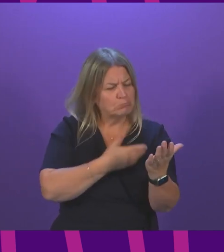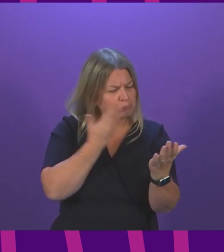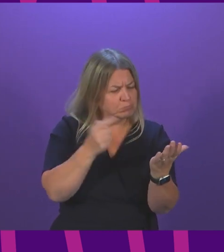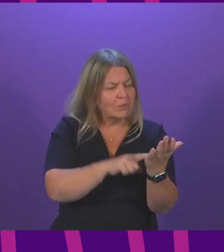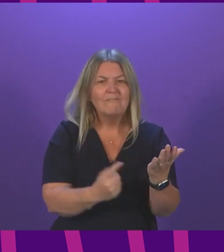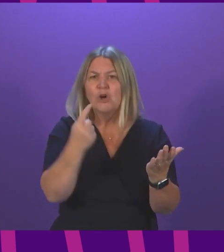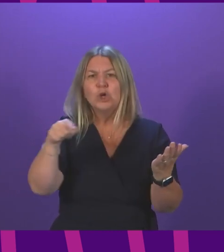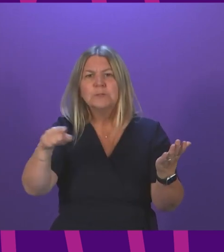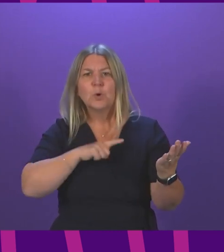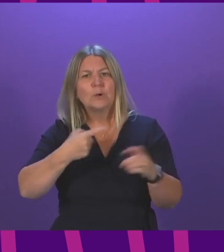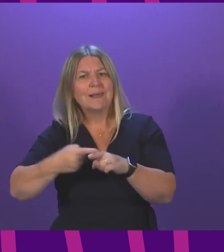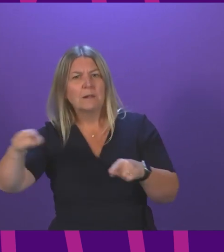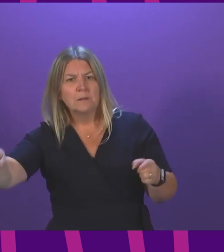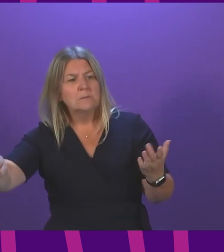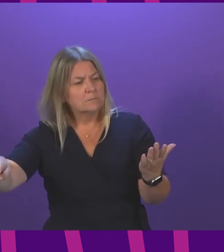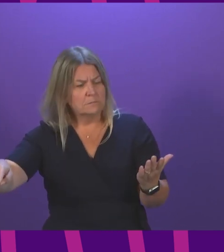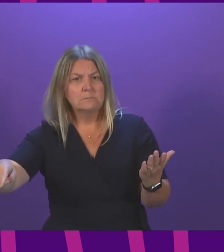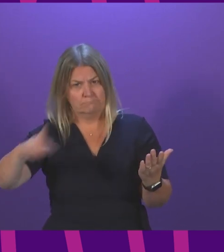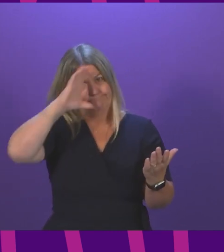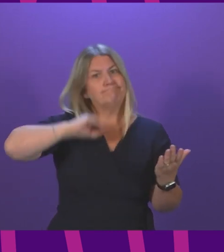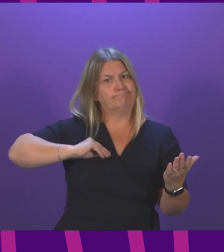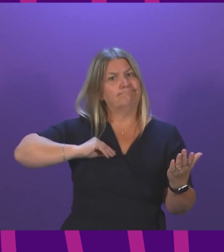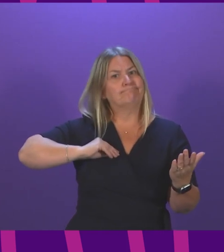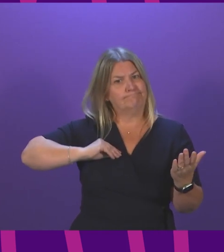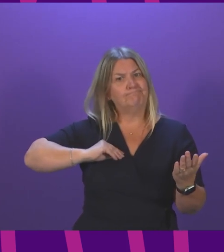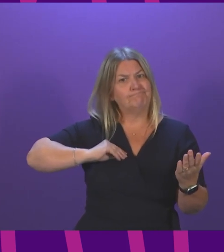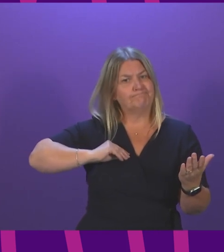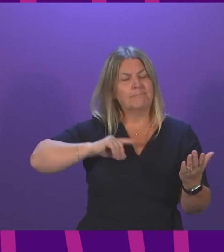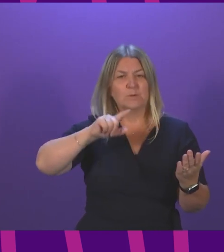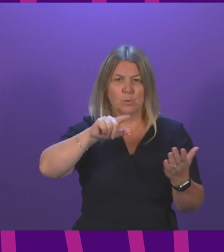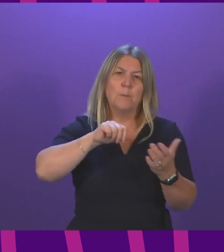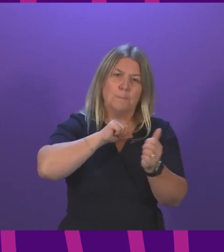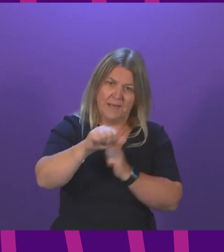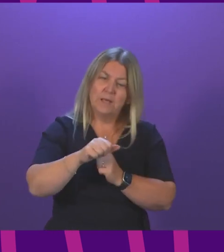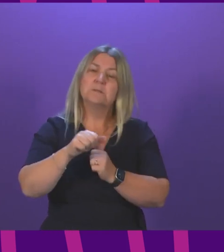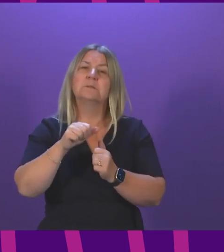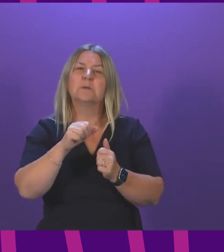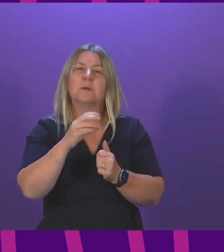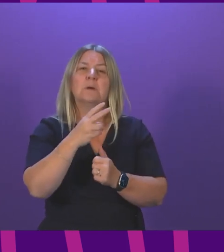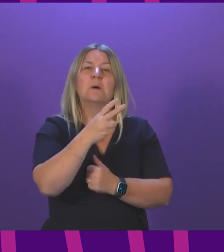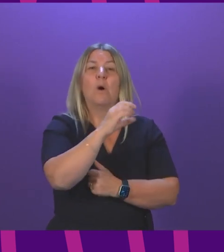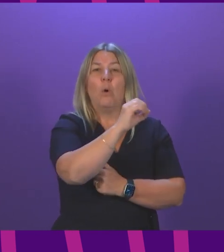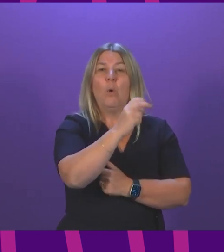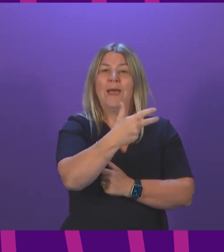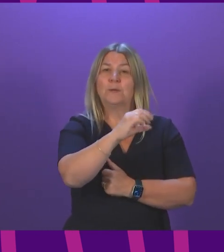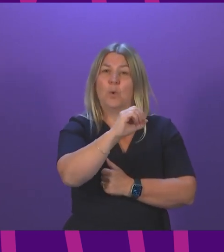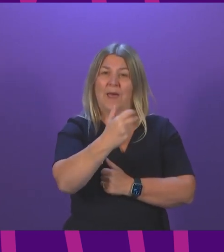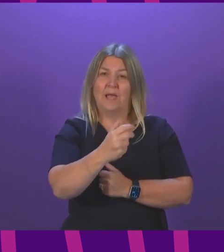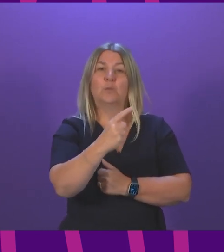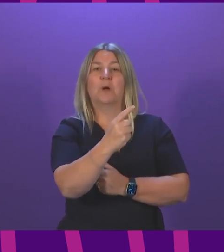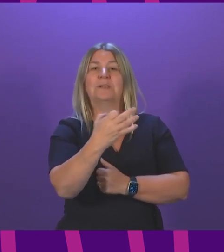are errors. I know members have contacted me about that. We have asked people to phone the COVID status helpline on 0808 196